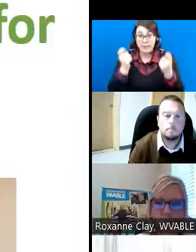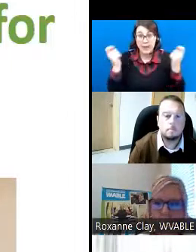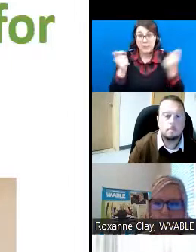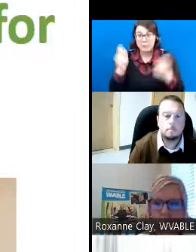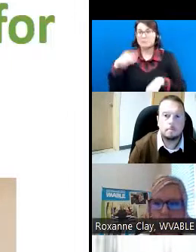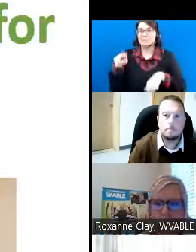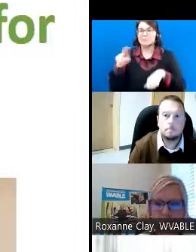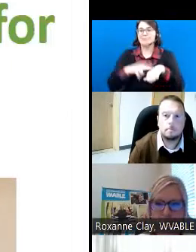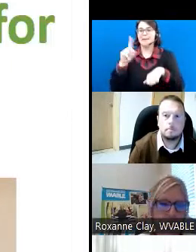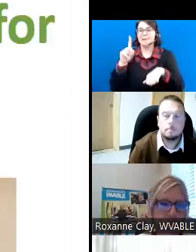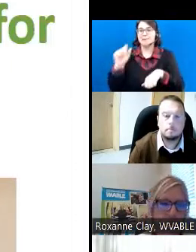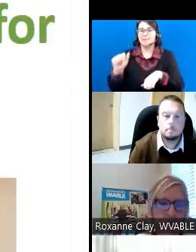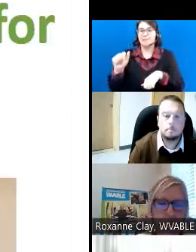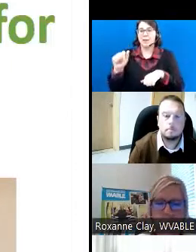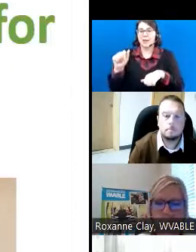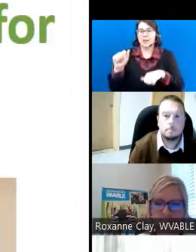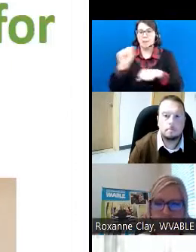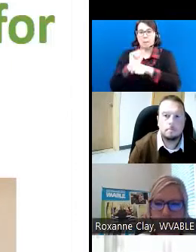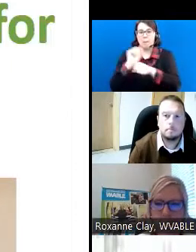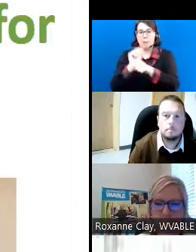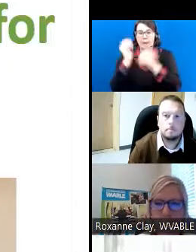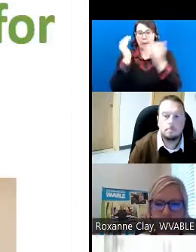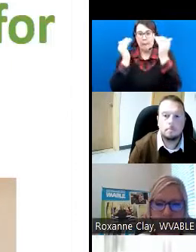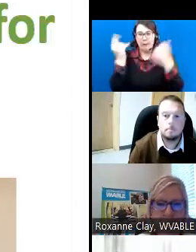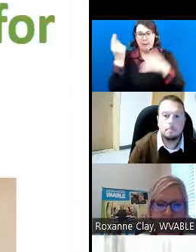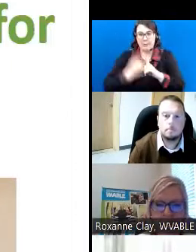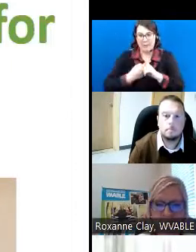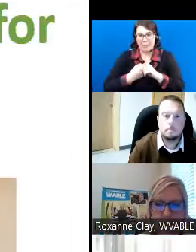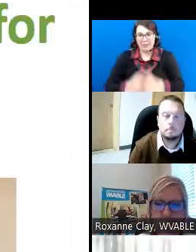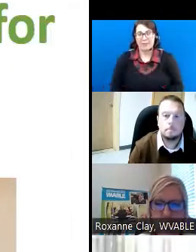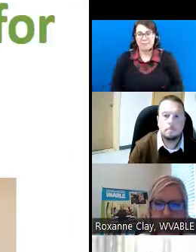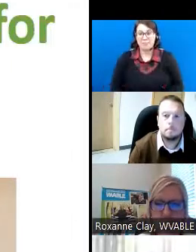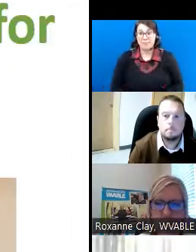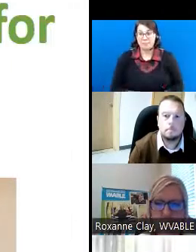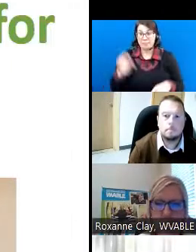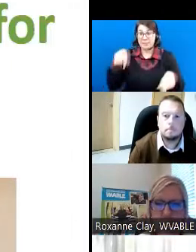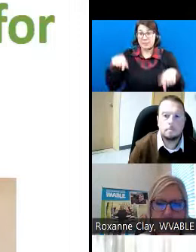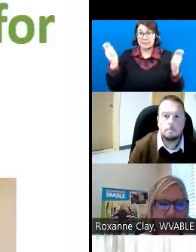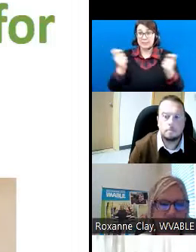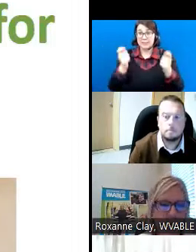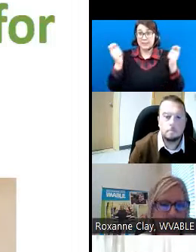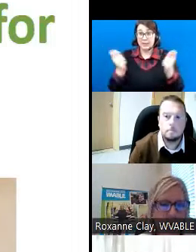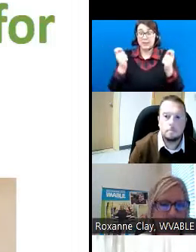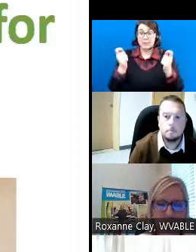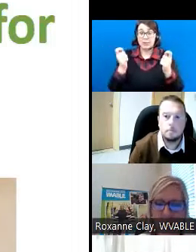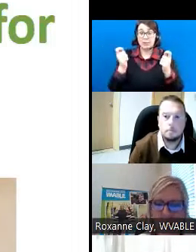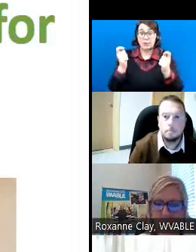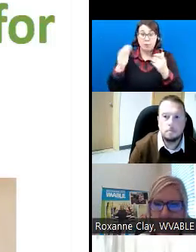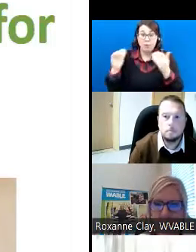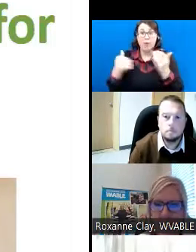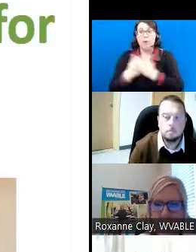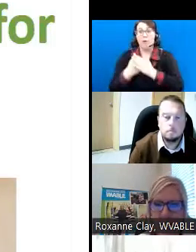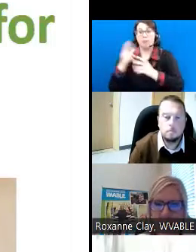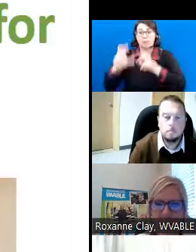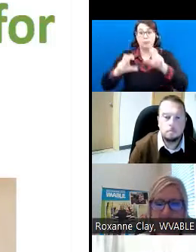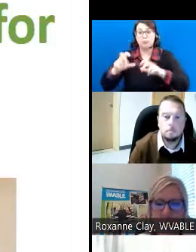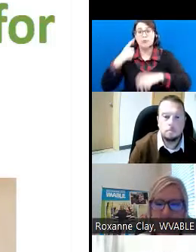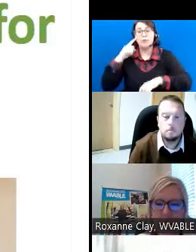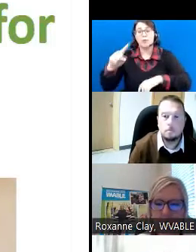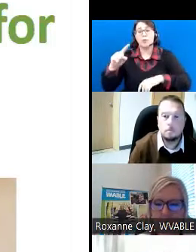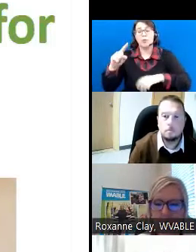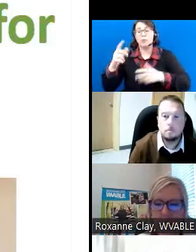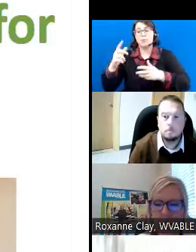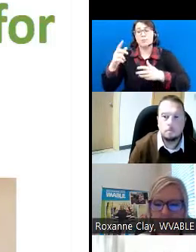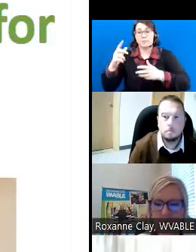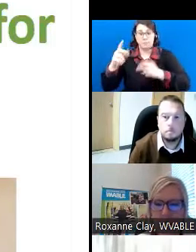Employment Awareness Month, which celebrates the contributions of America's workers with disabilities, past and present, and